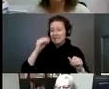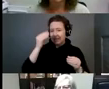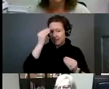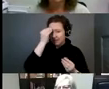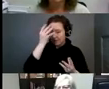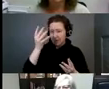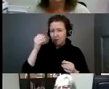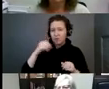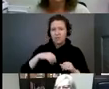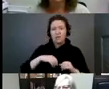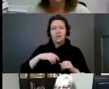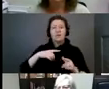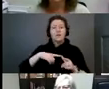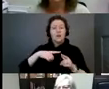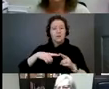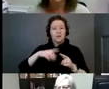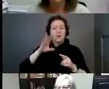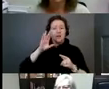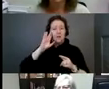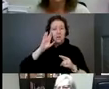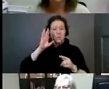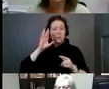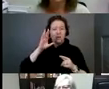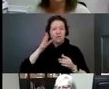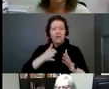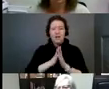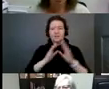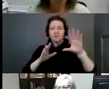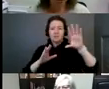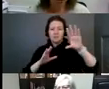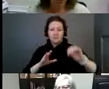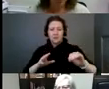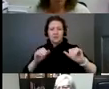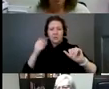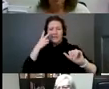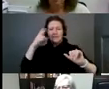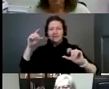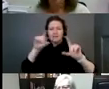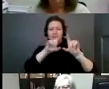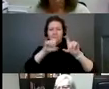and then I'll have you turn off the presentation so we can see each other.